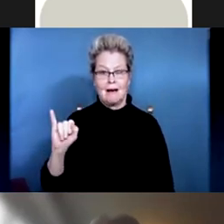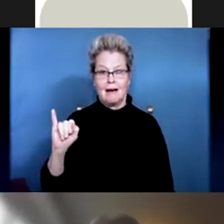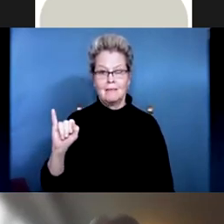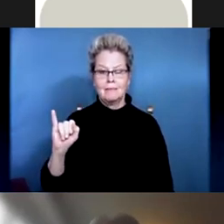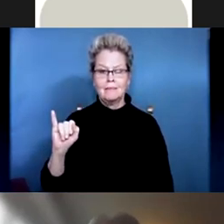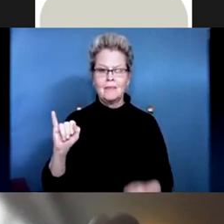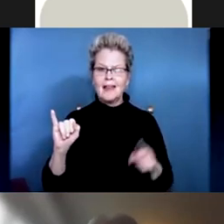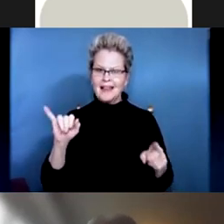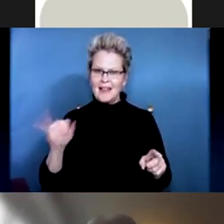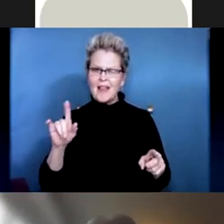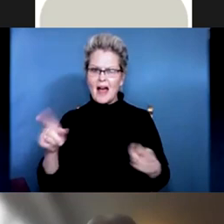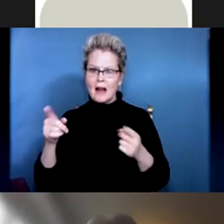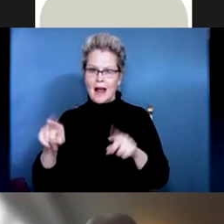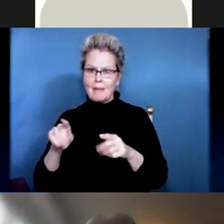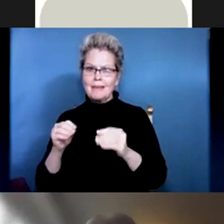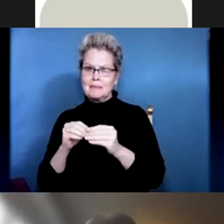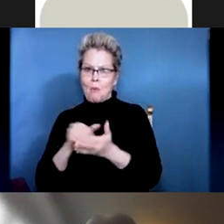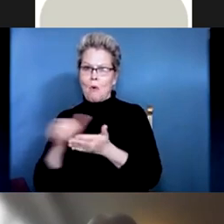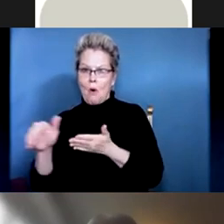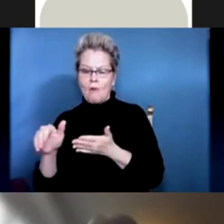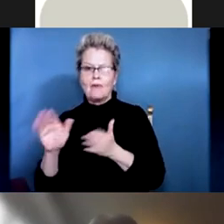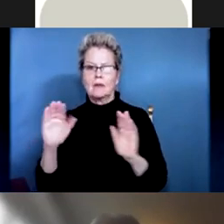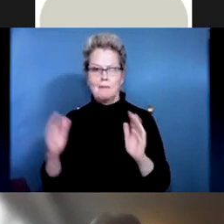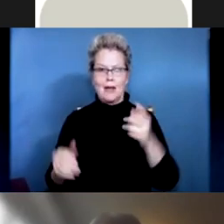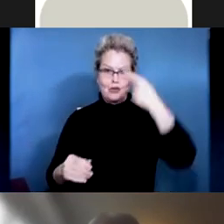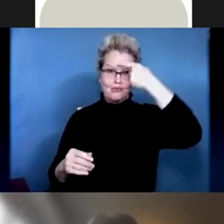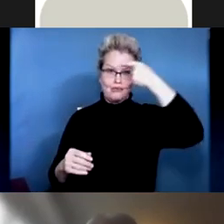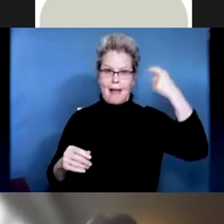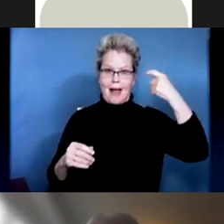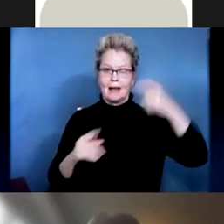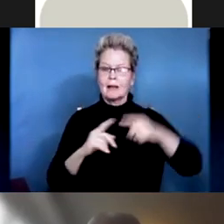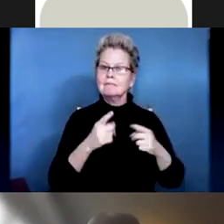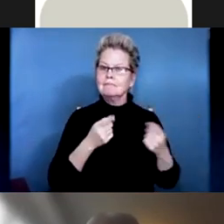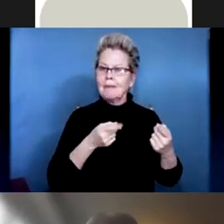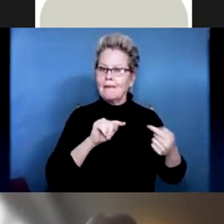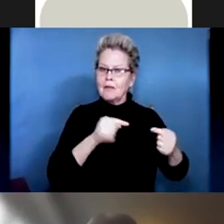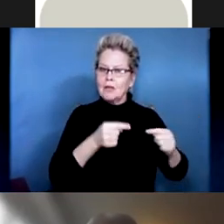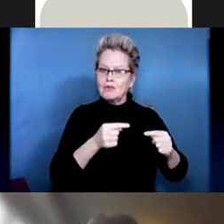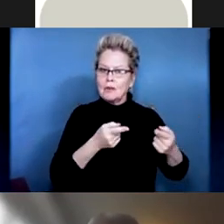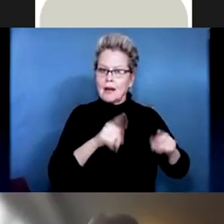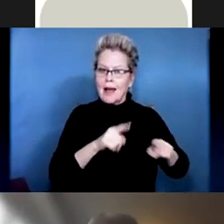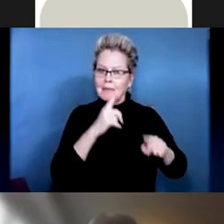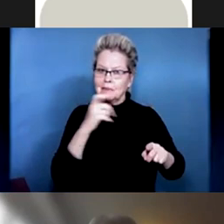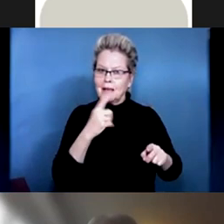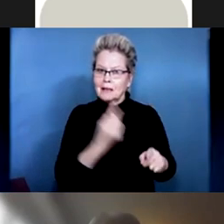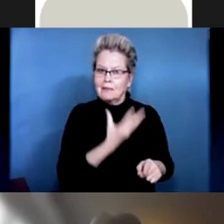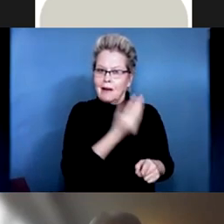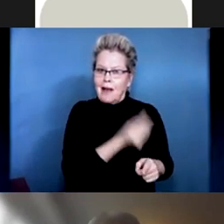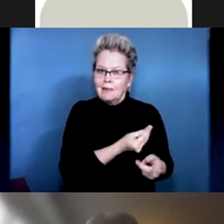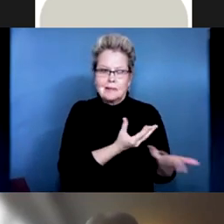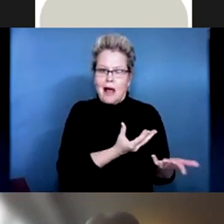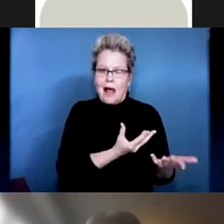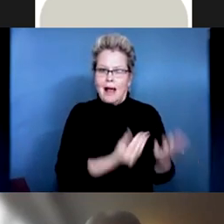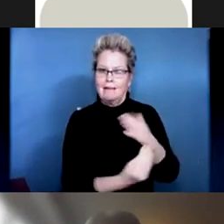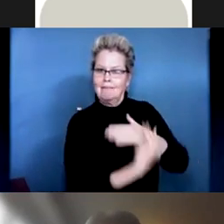those of traumatic. So overall, we may have 300 new admissions